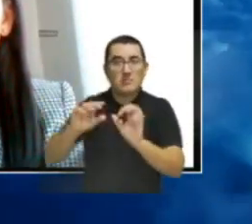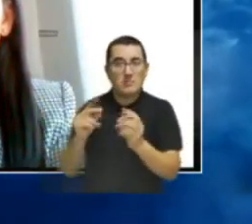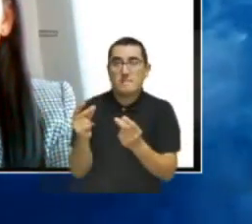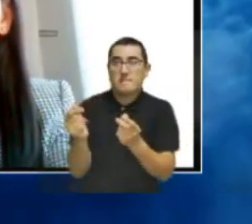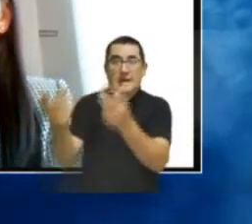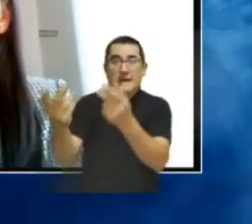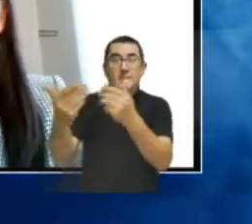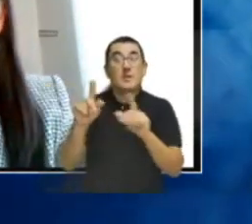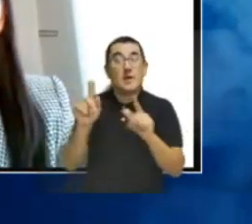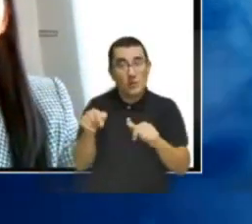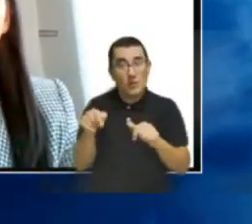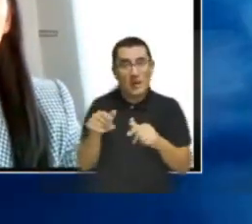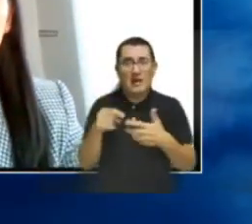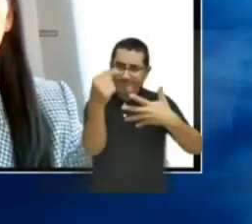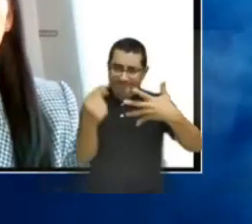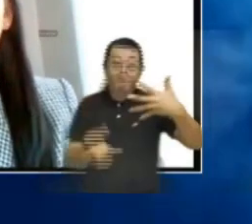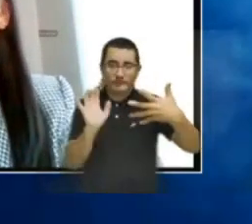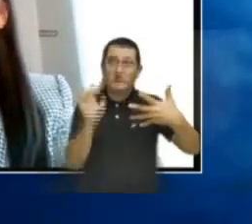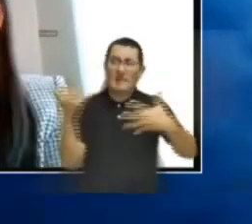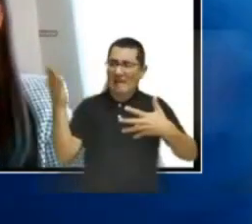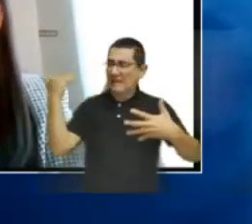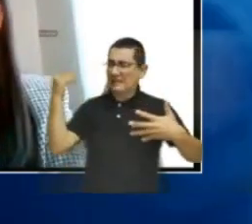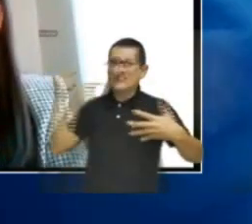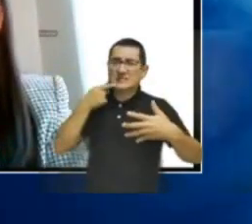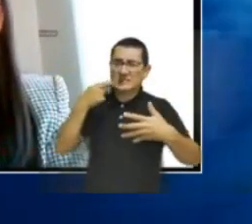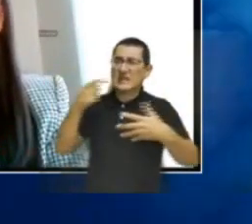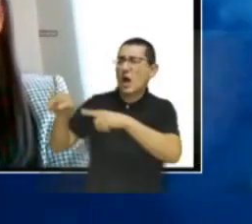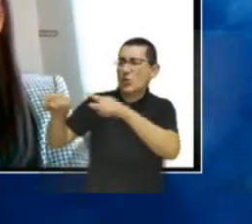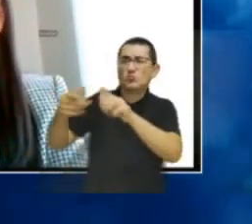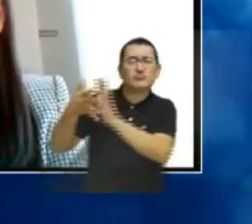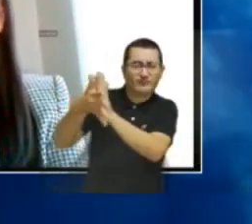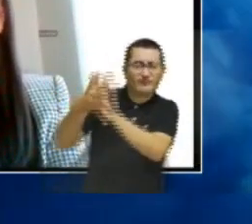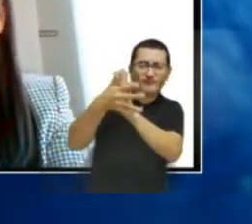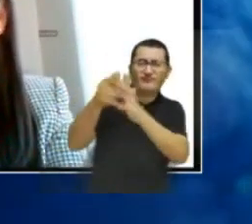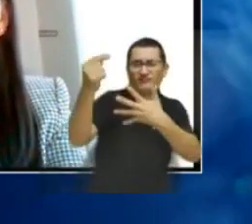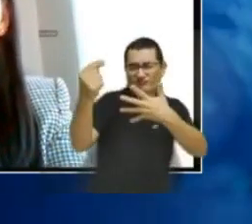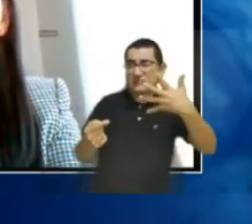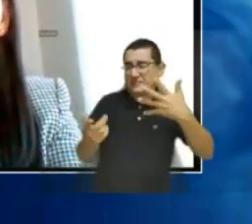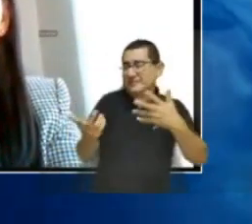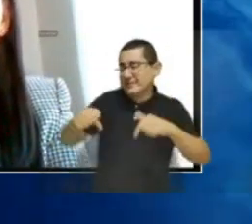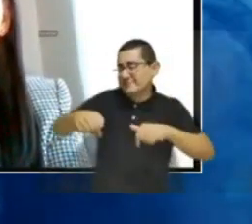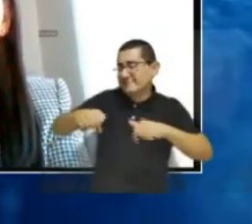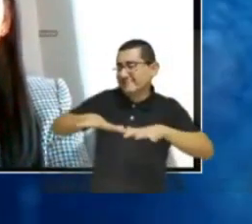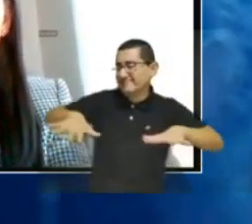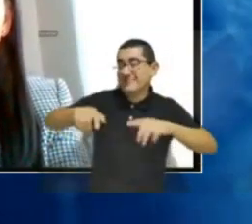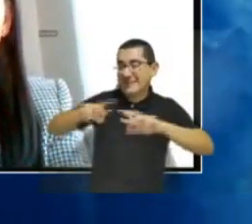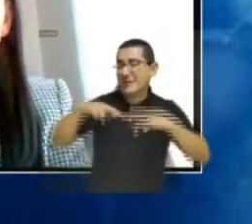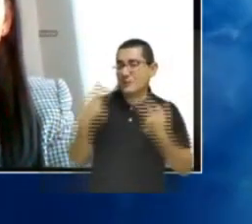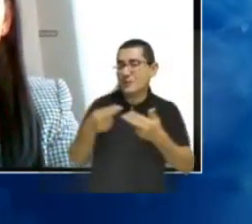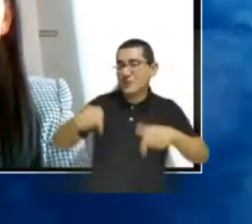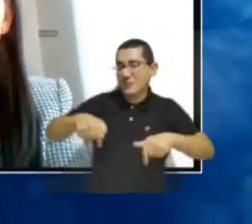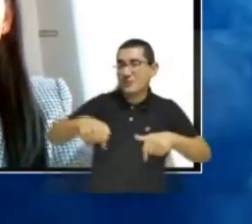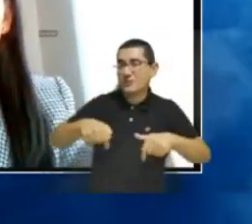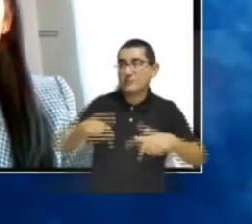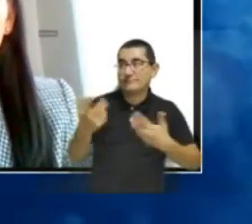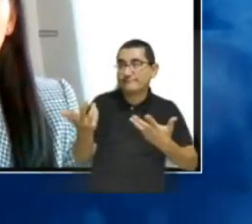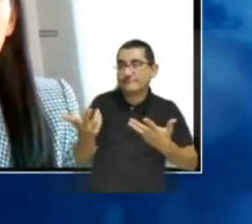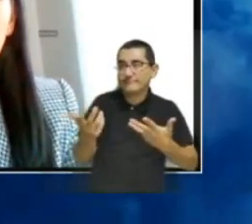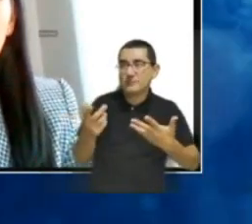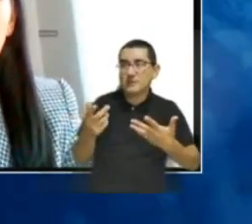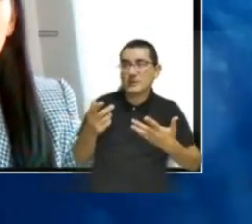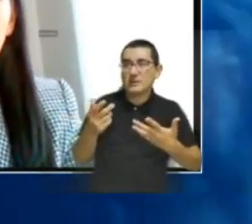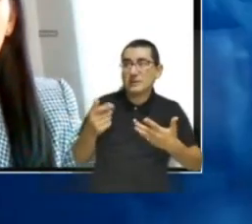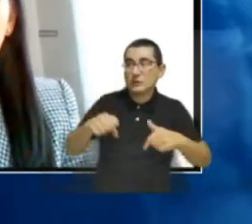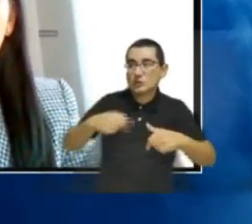Of course, the spectrum is always fundamental. We've actually mentioned in this meeting that because without spectrum, we cannot have wireless